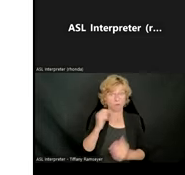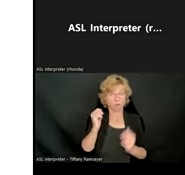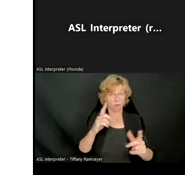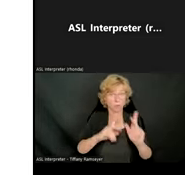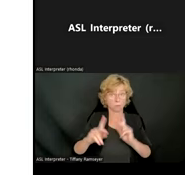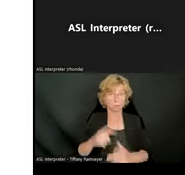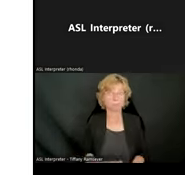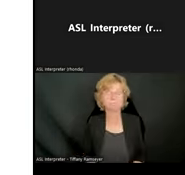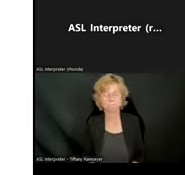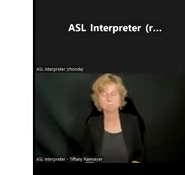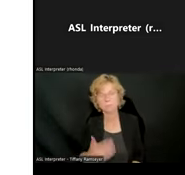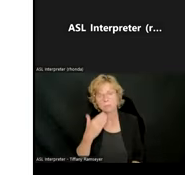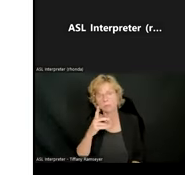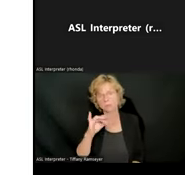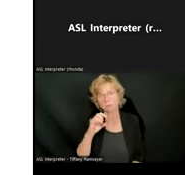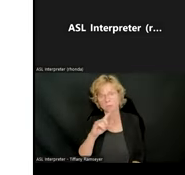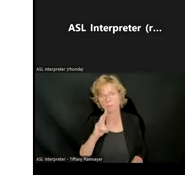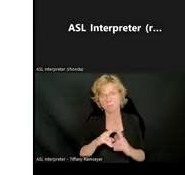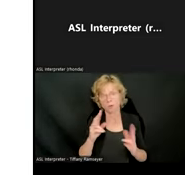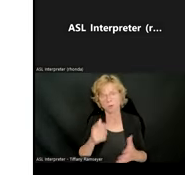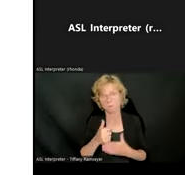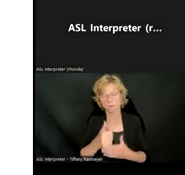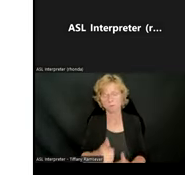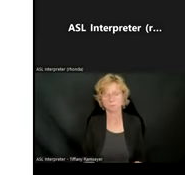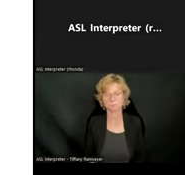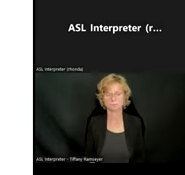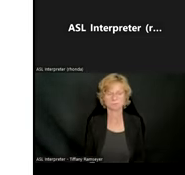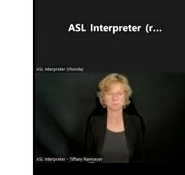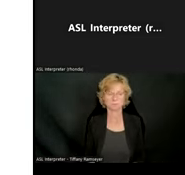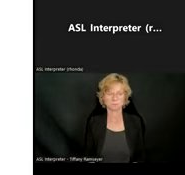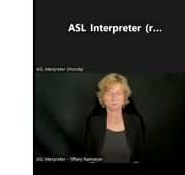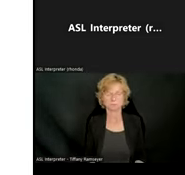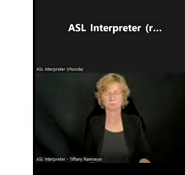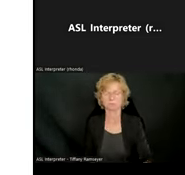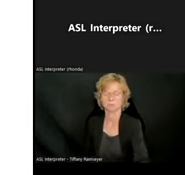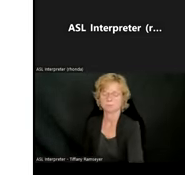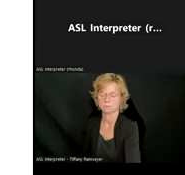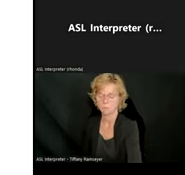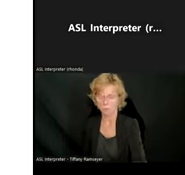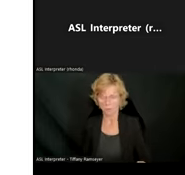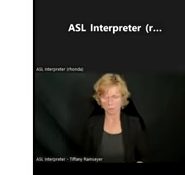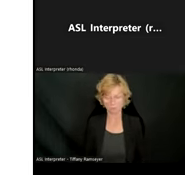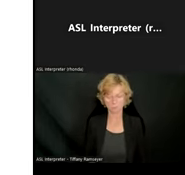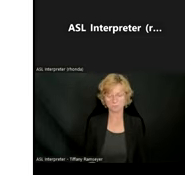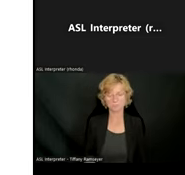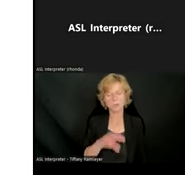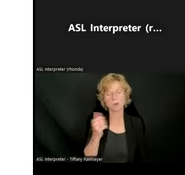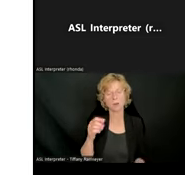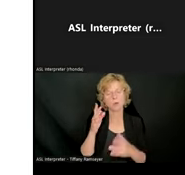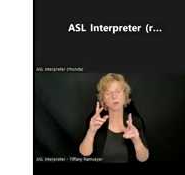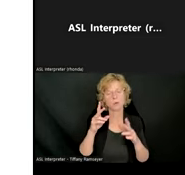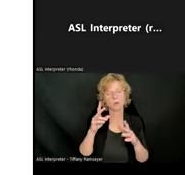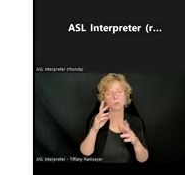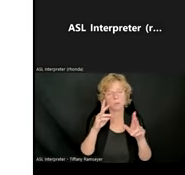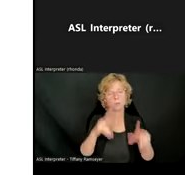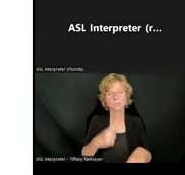Thanks, Lisa. That's really helpful. Another person shared that they really enjoyed hearing from Emory and that not all